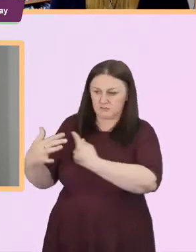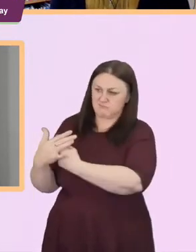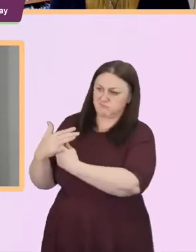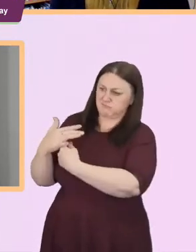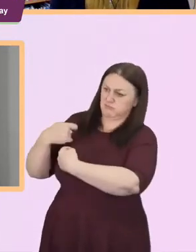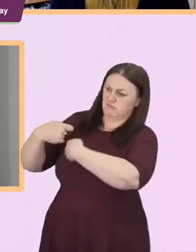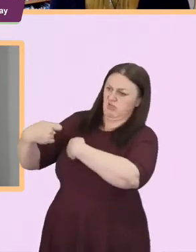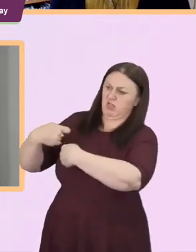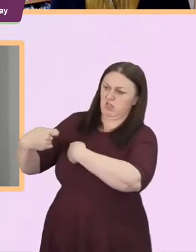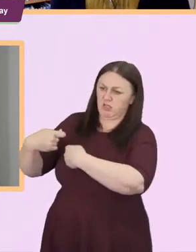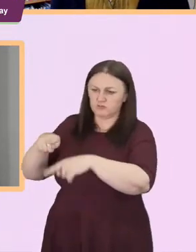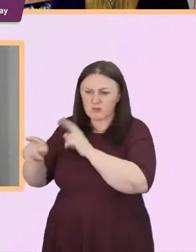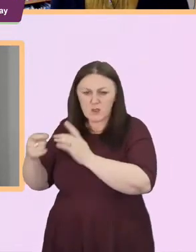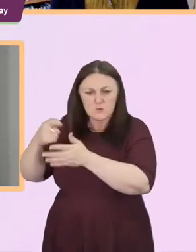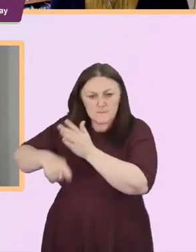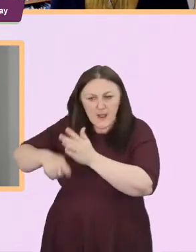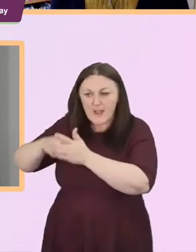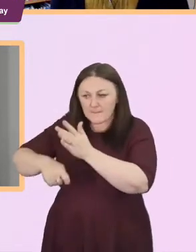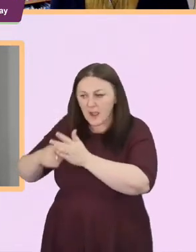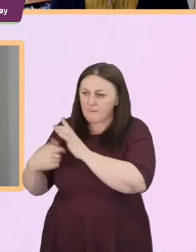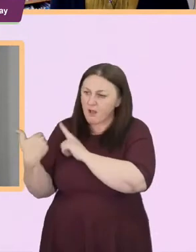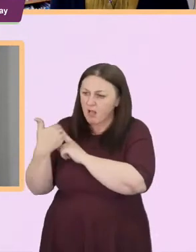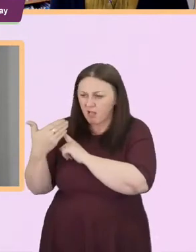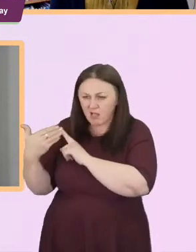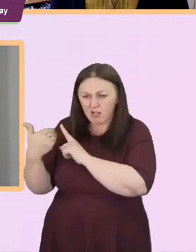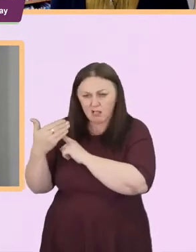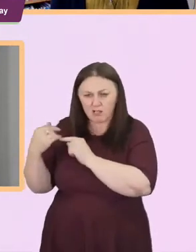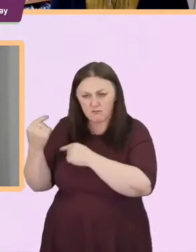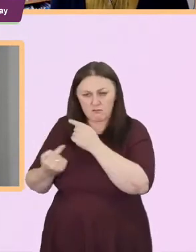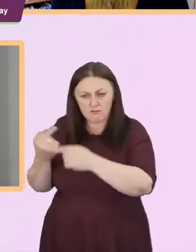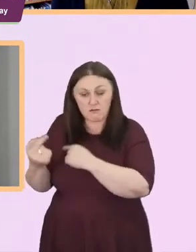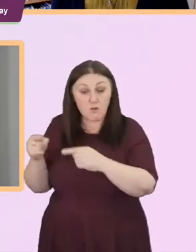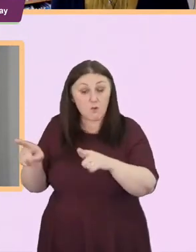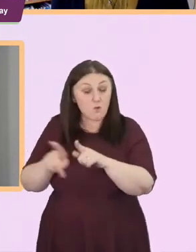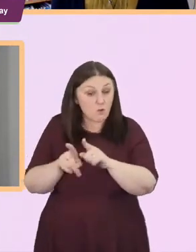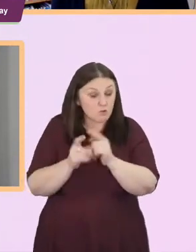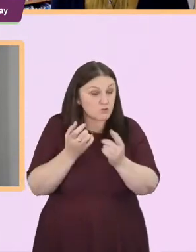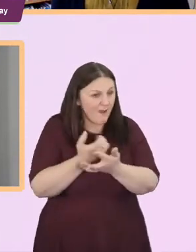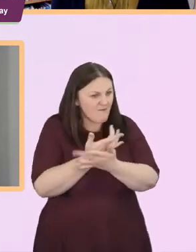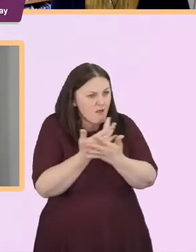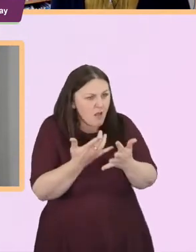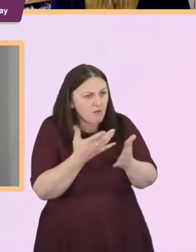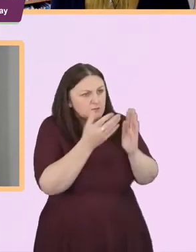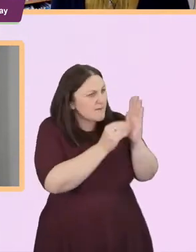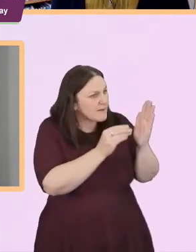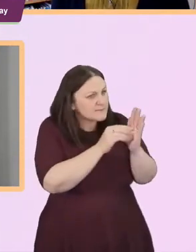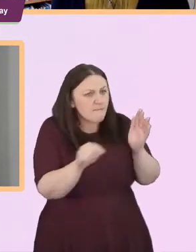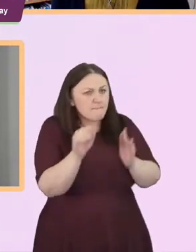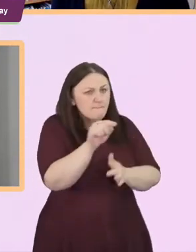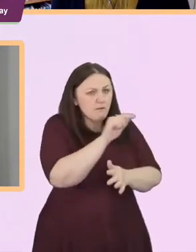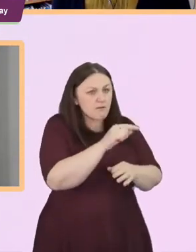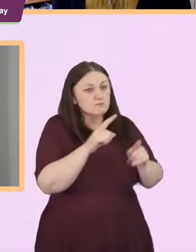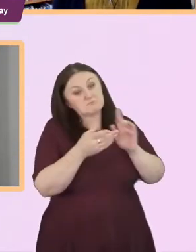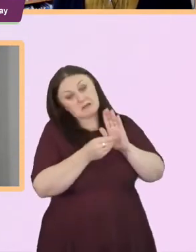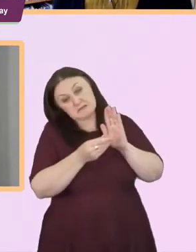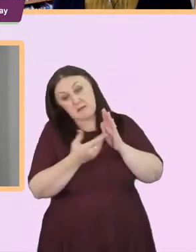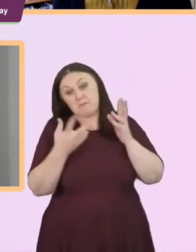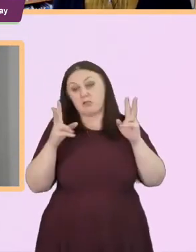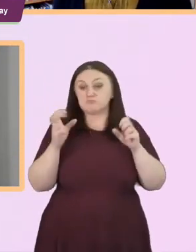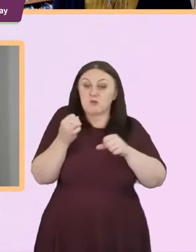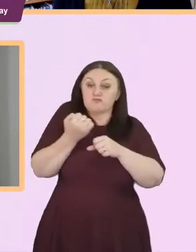upgrade um there's a host of examples of things springing up around the country like repair cafes